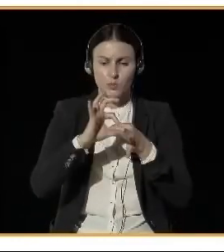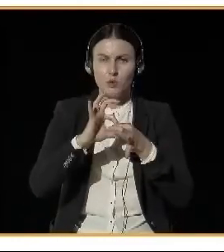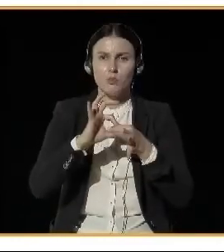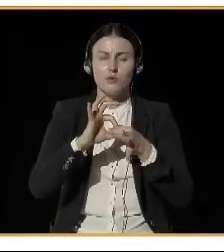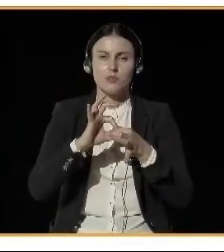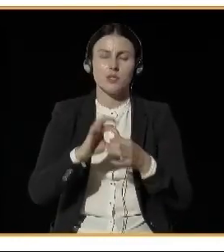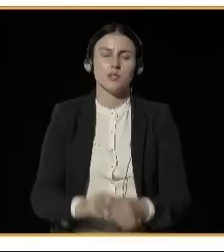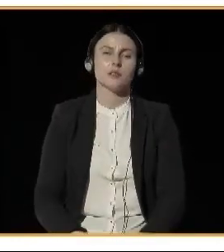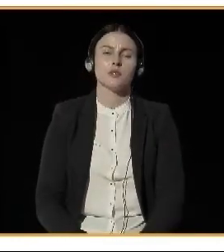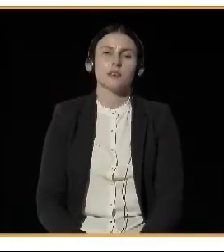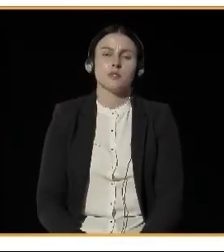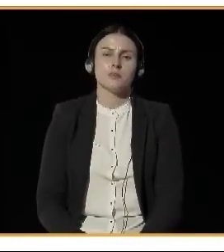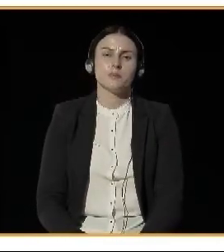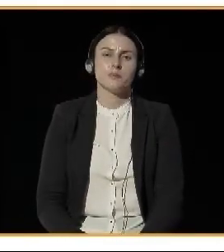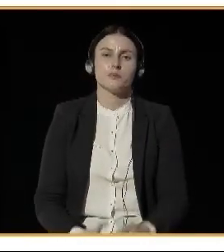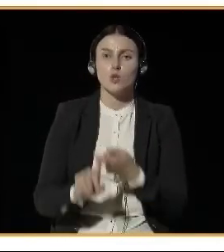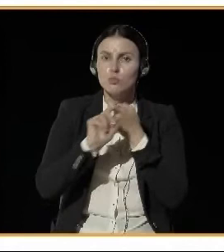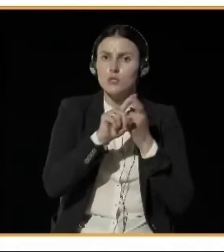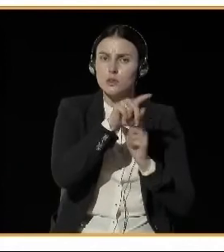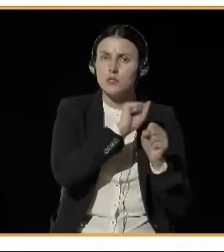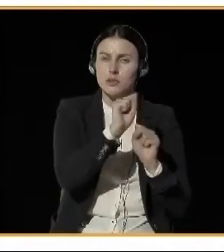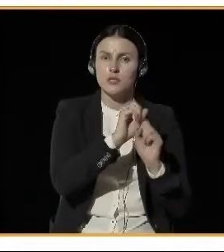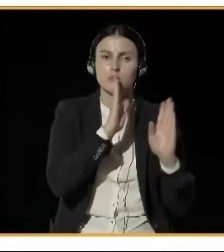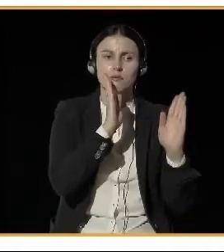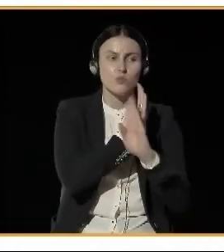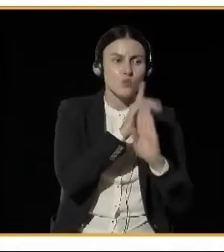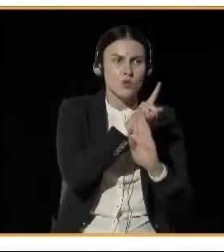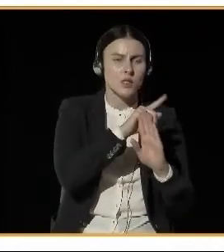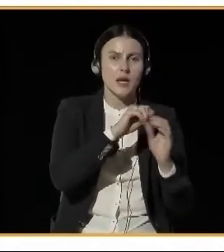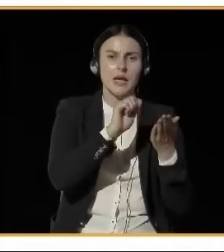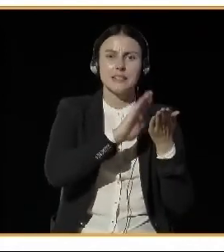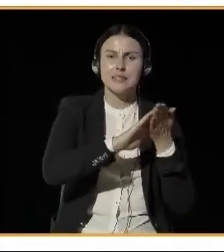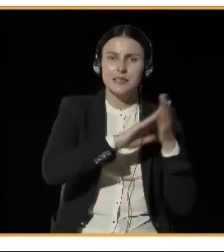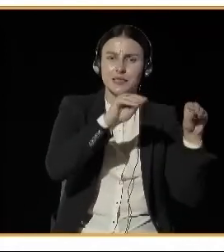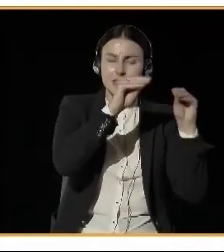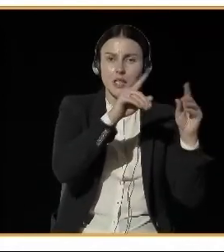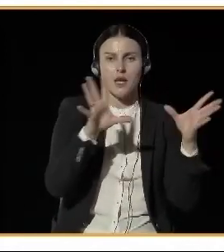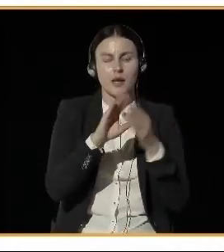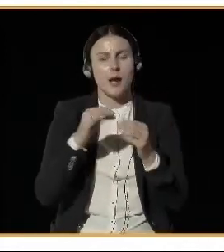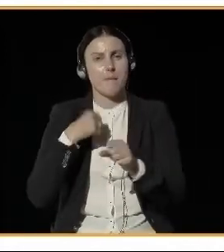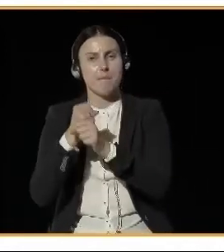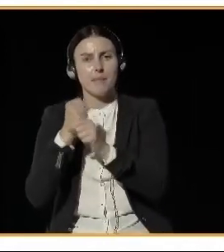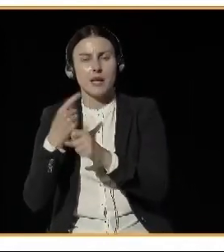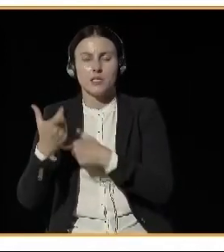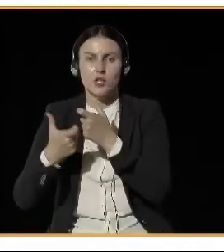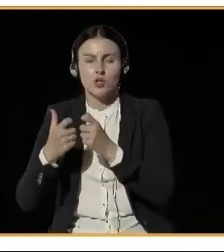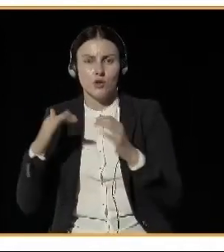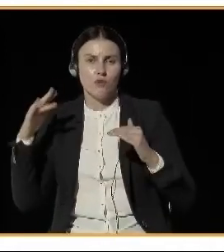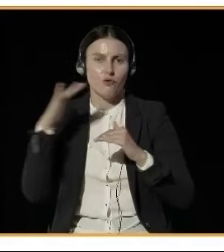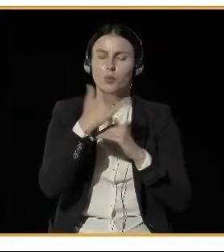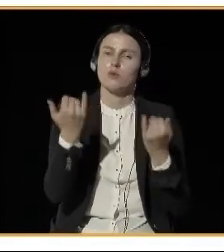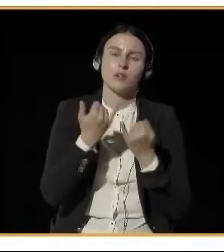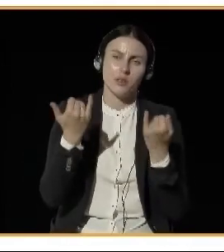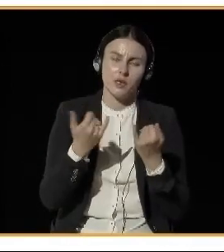actions. And this great day project that we had worked perfectly because people were using the hashtag great